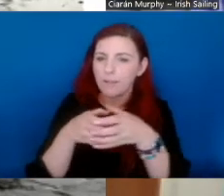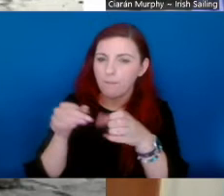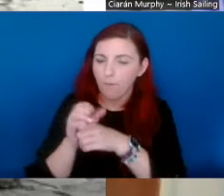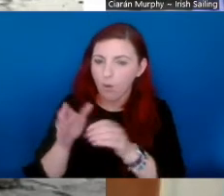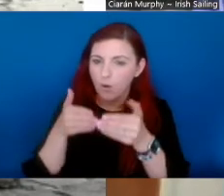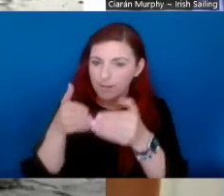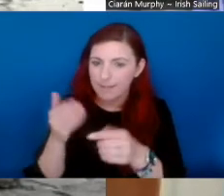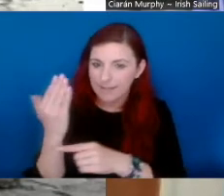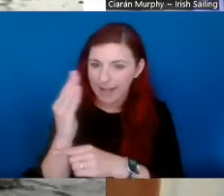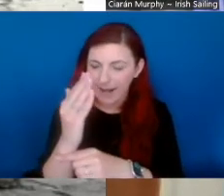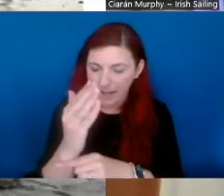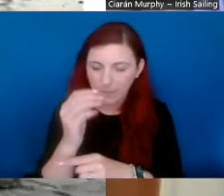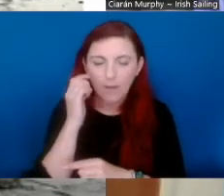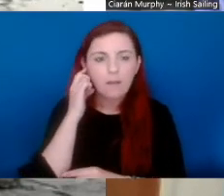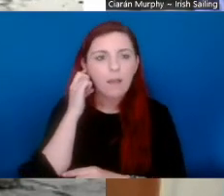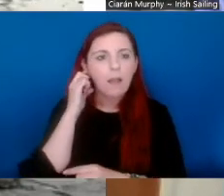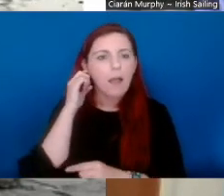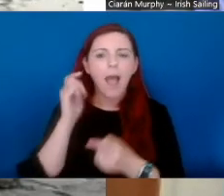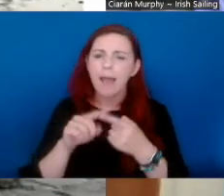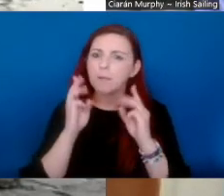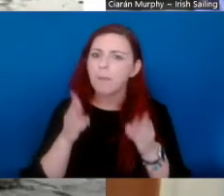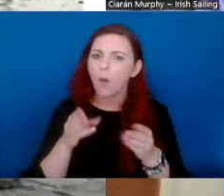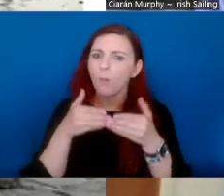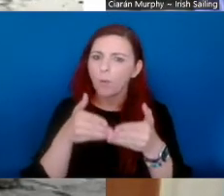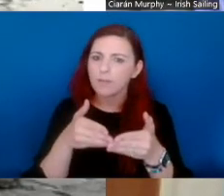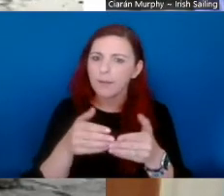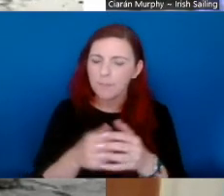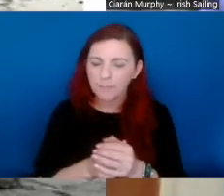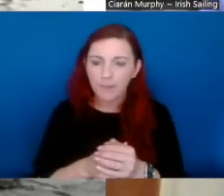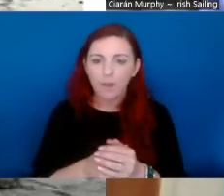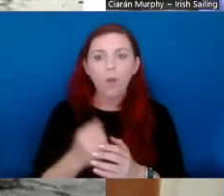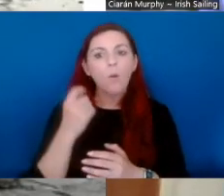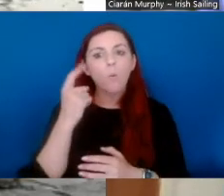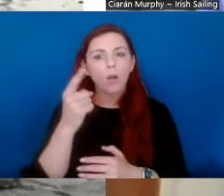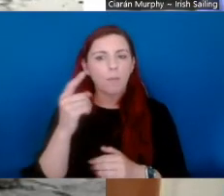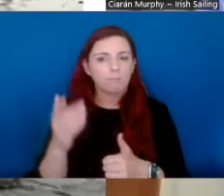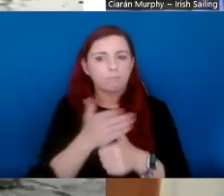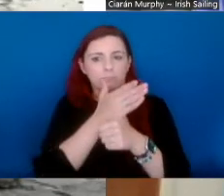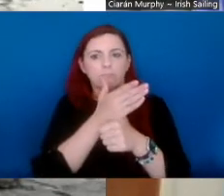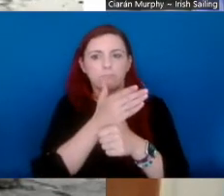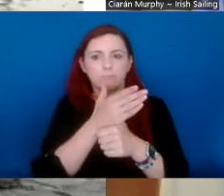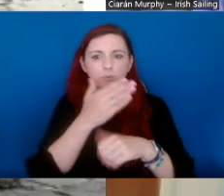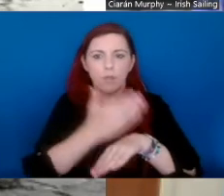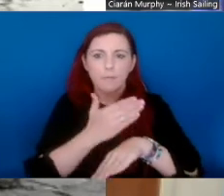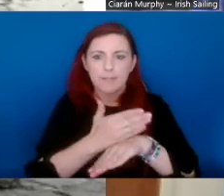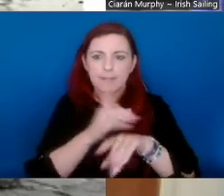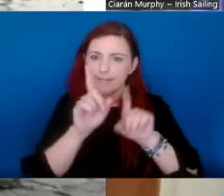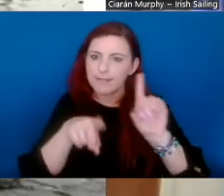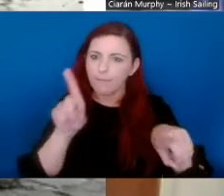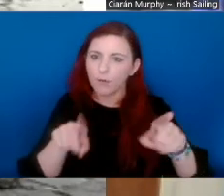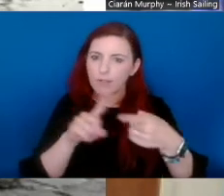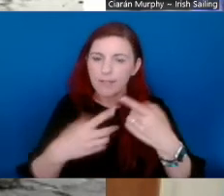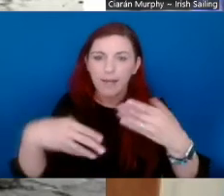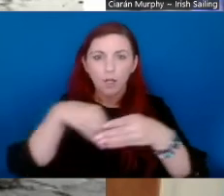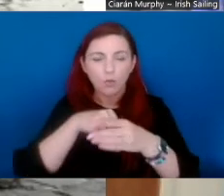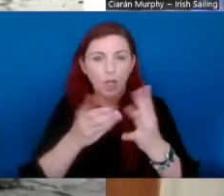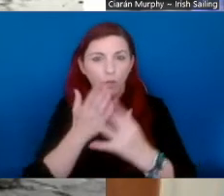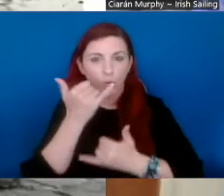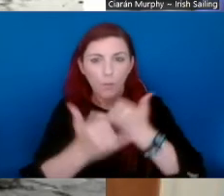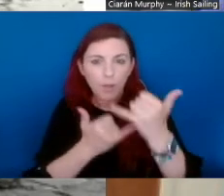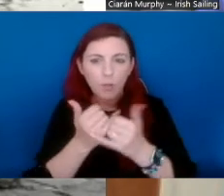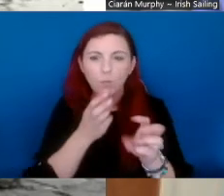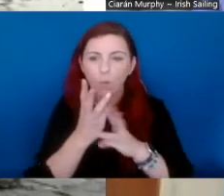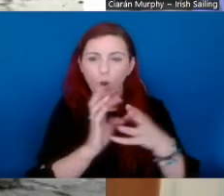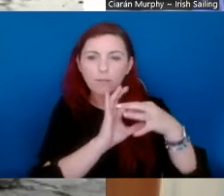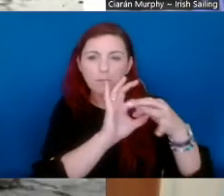and power boating in Ireland. And, uh, one of my main functions is diversity and inclusion. And over the years, we've